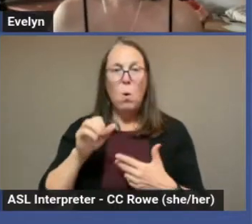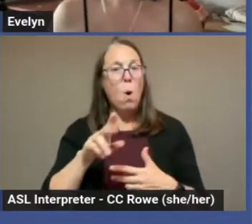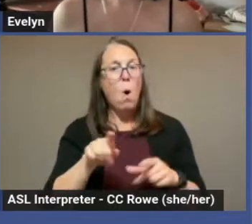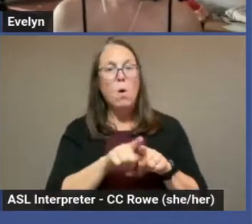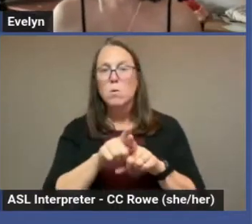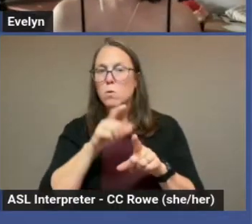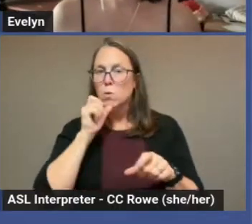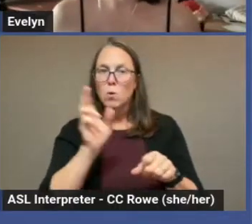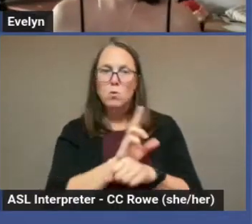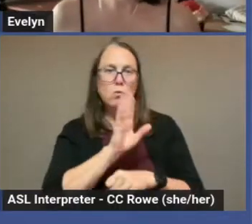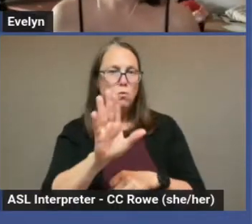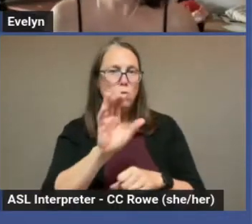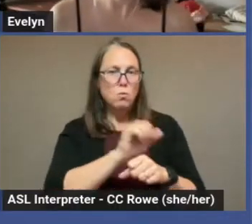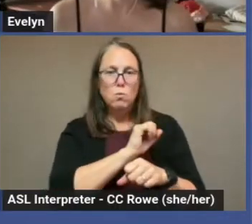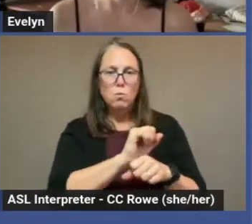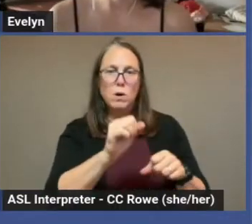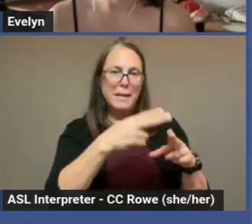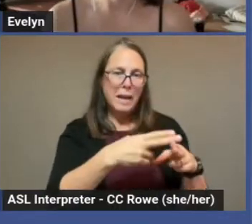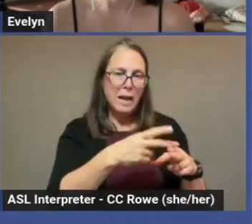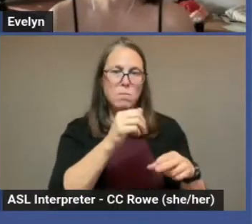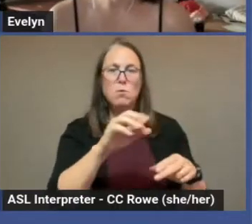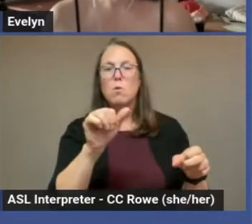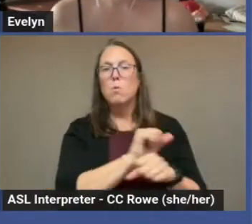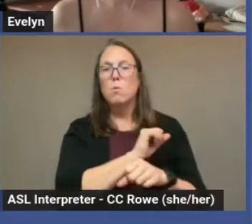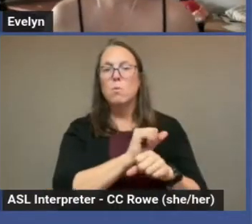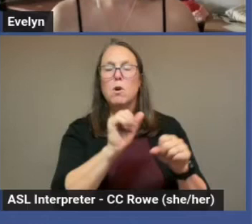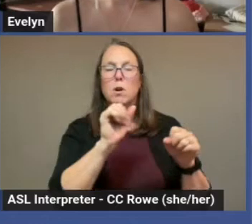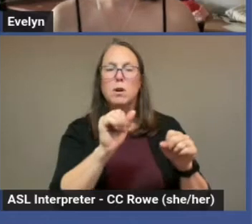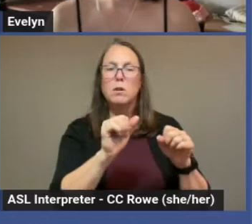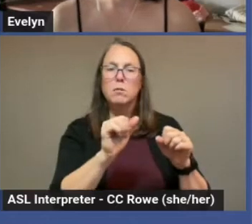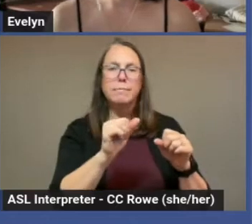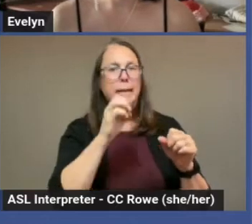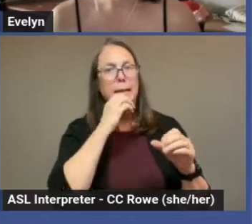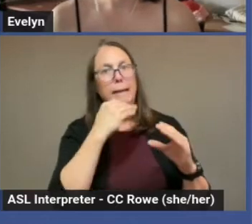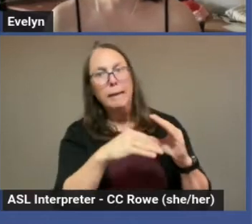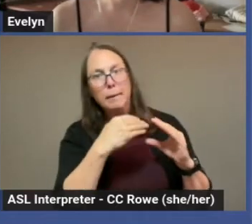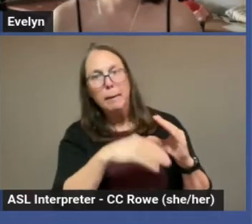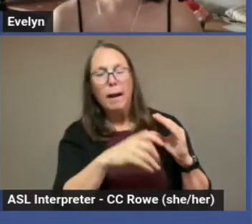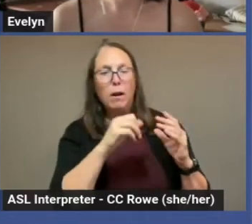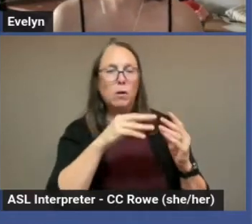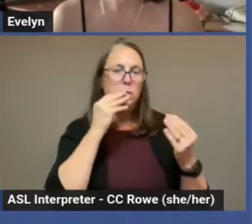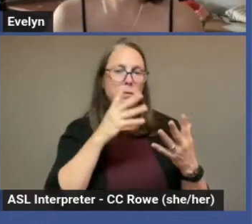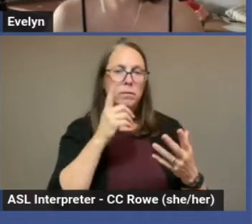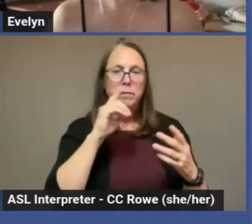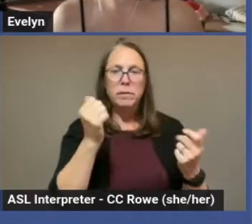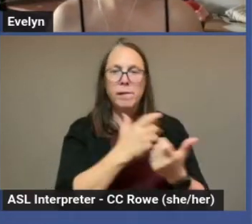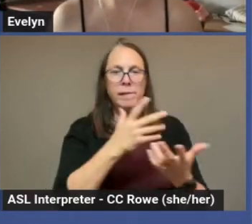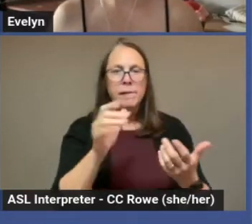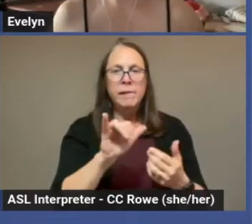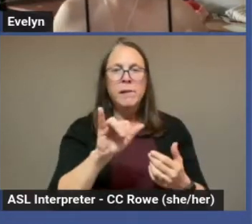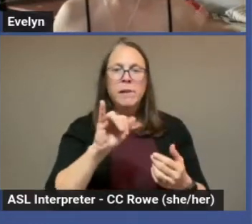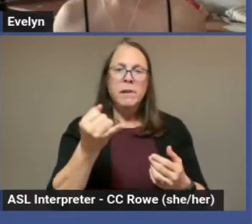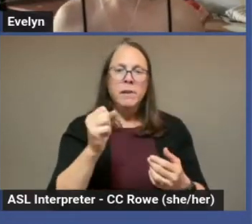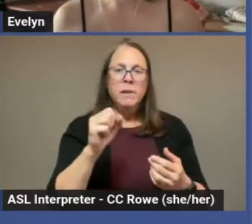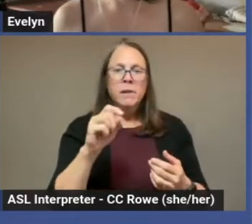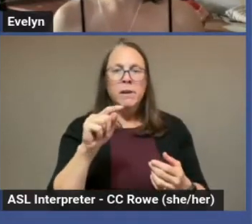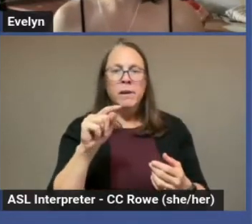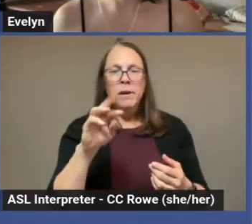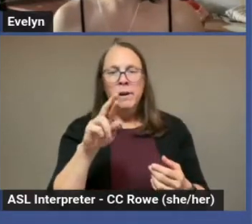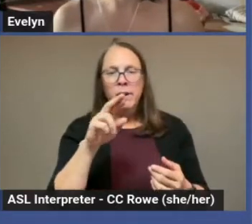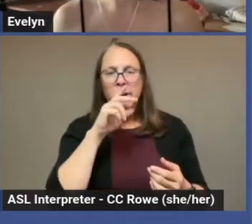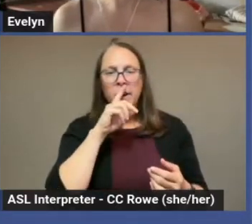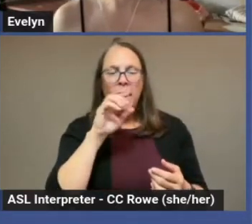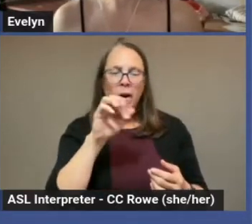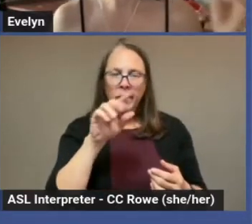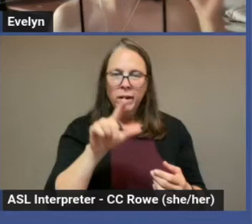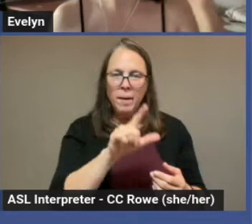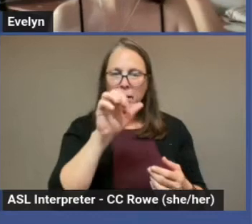credentials or work names signing up for things like a library or JSTOR or wherever